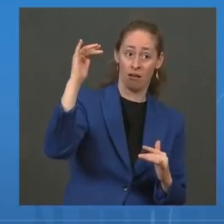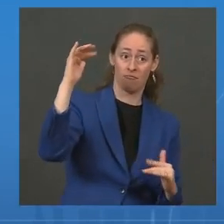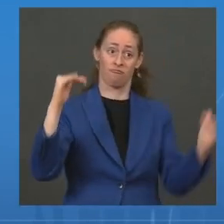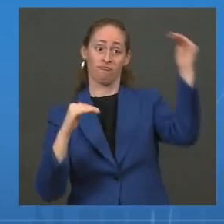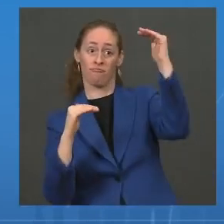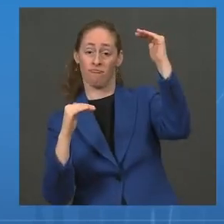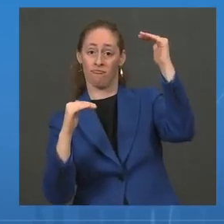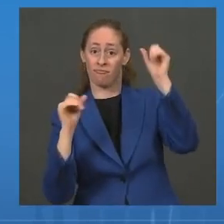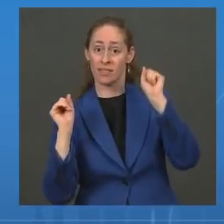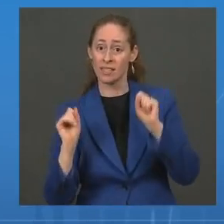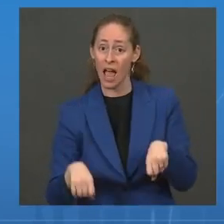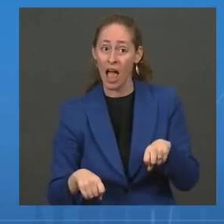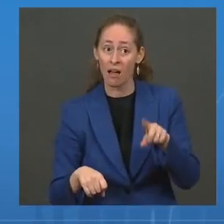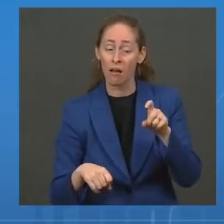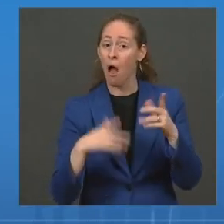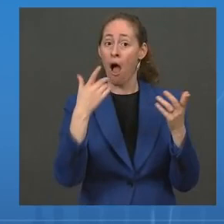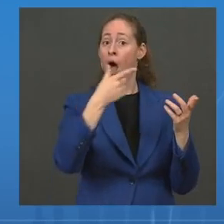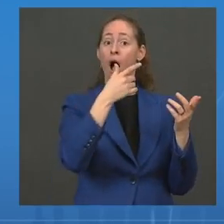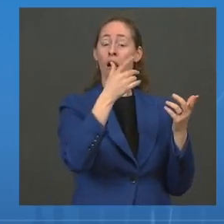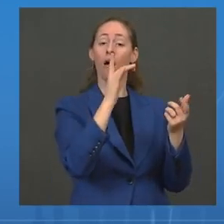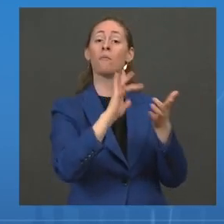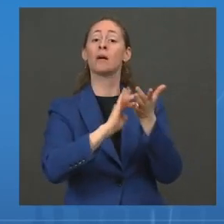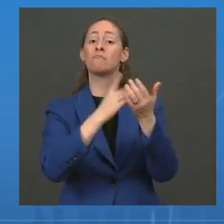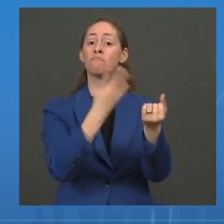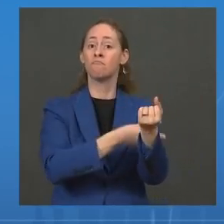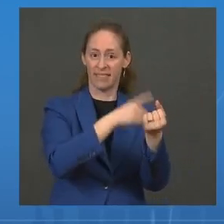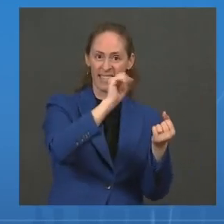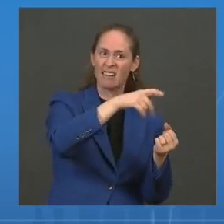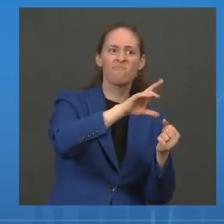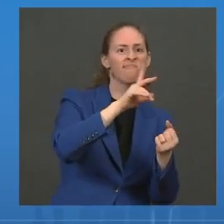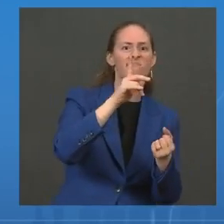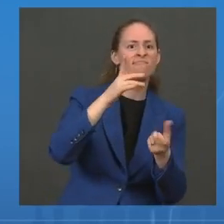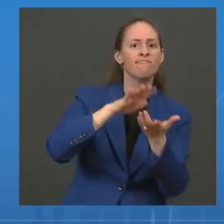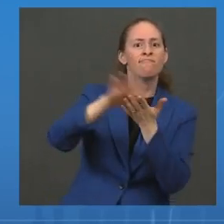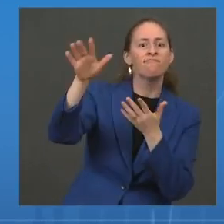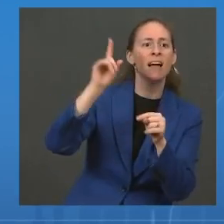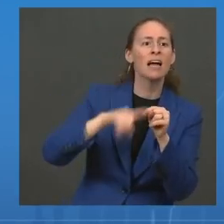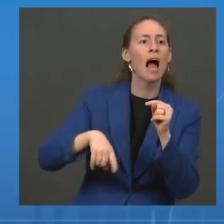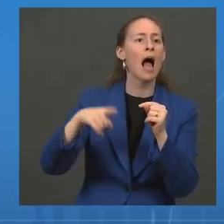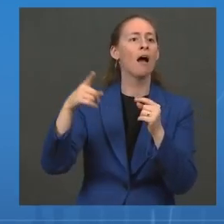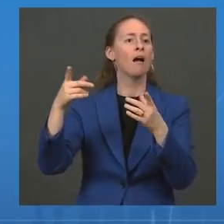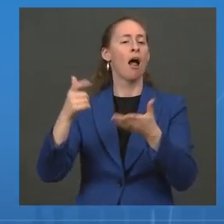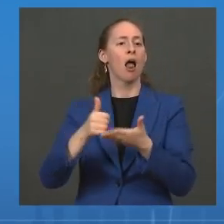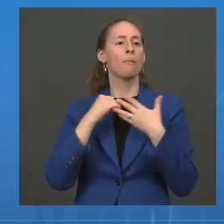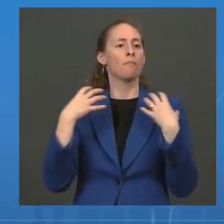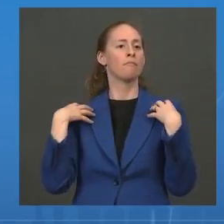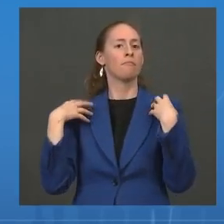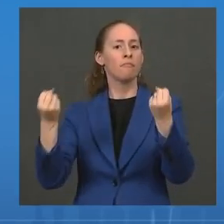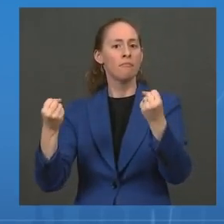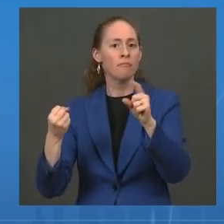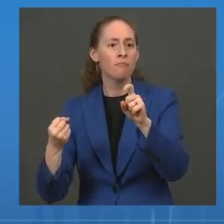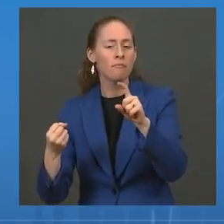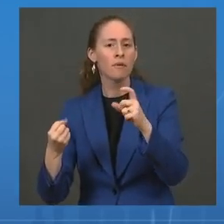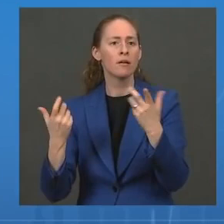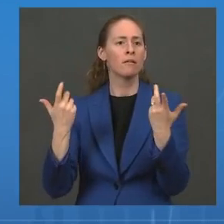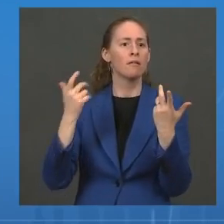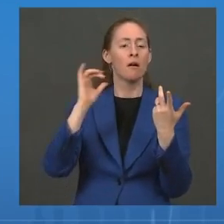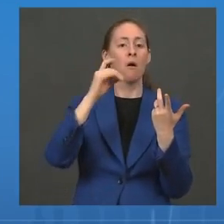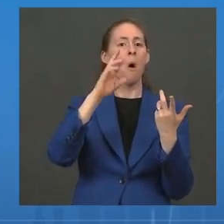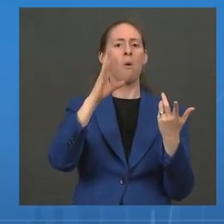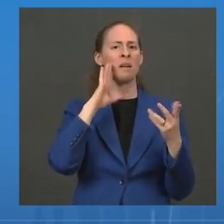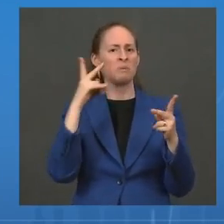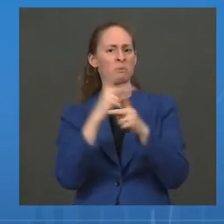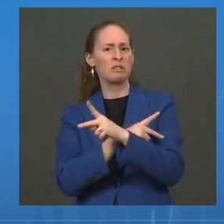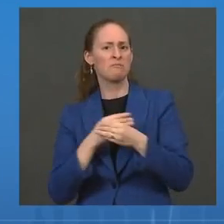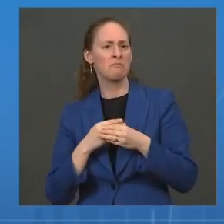plasma or the antibodies that are induced by vaccines. But right now, our problem is the Delta